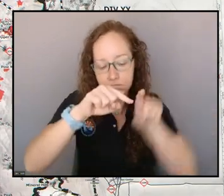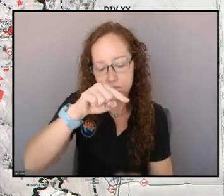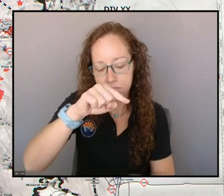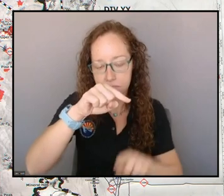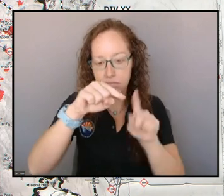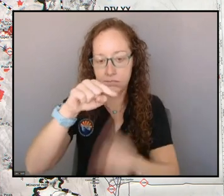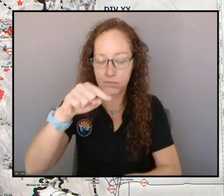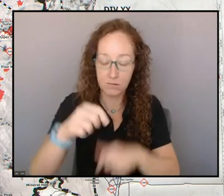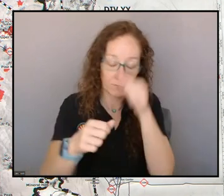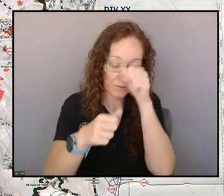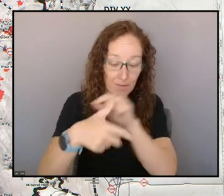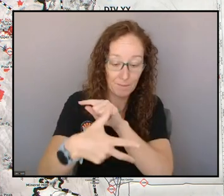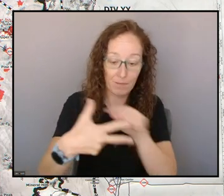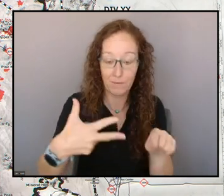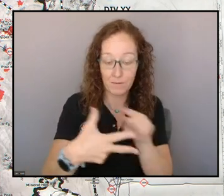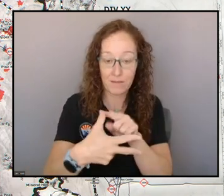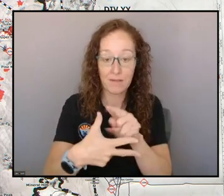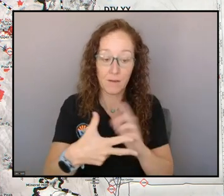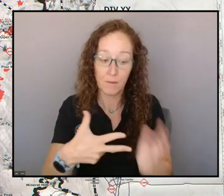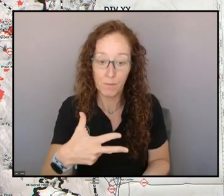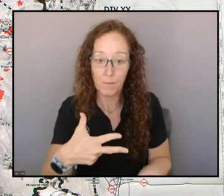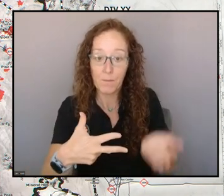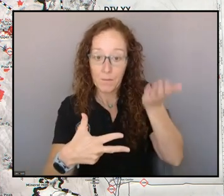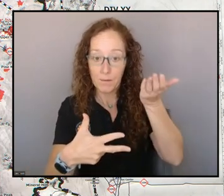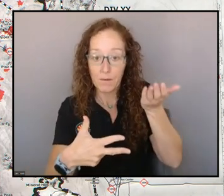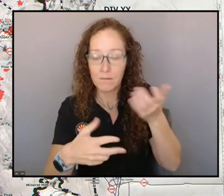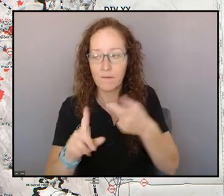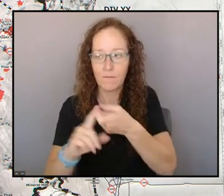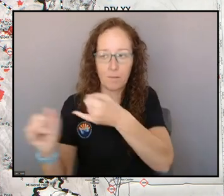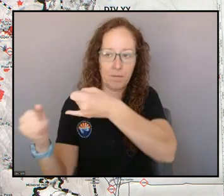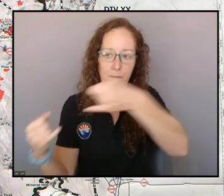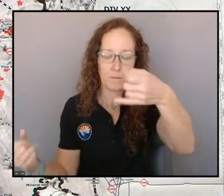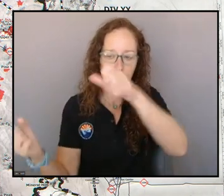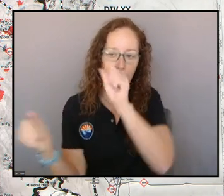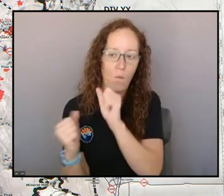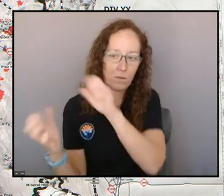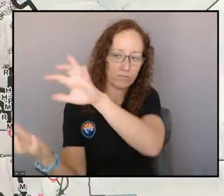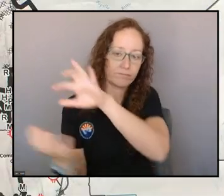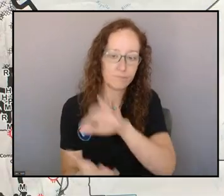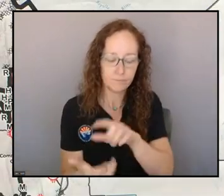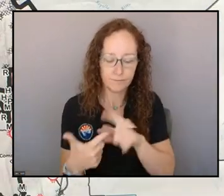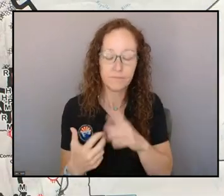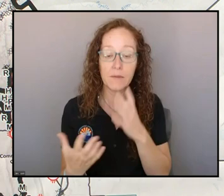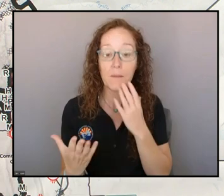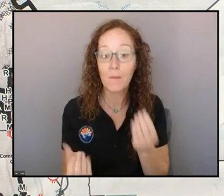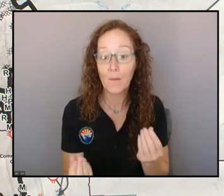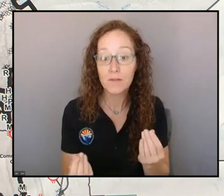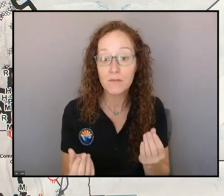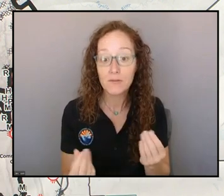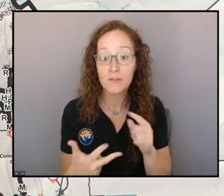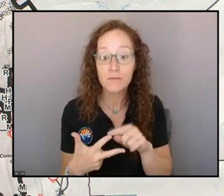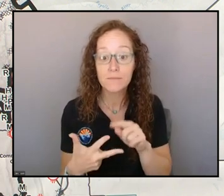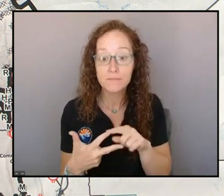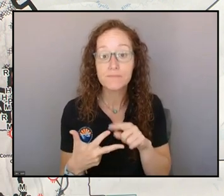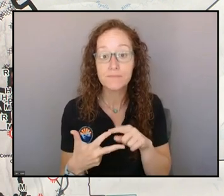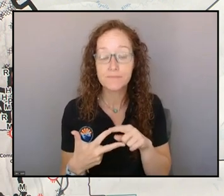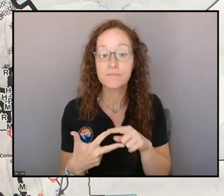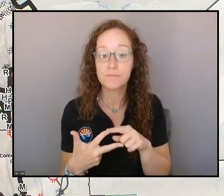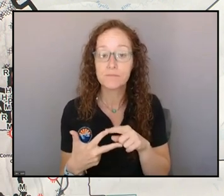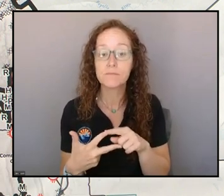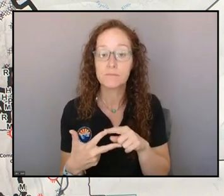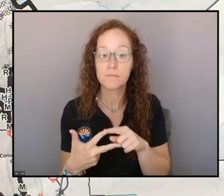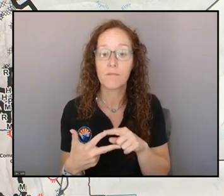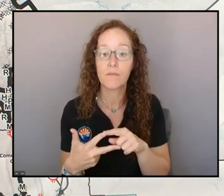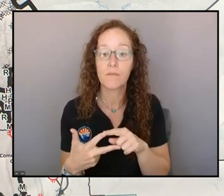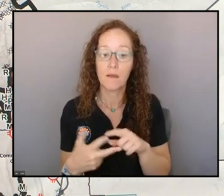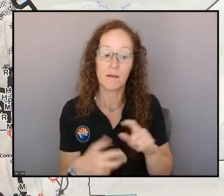get lift, got that from the cold front. Moisture, we got that. We can even see a little bit of return flow coming in from the Gulf of